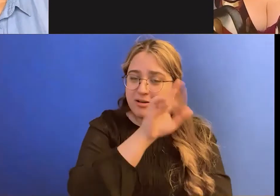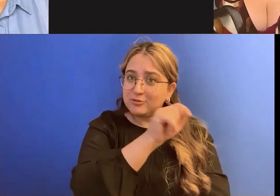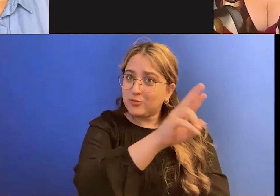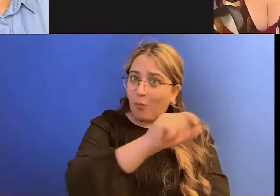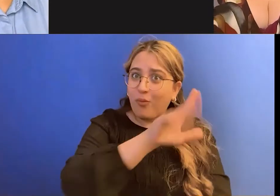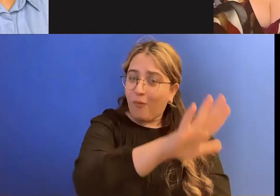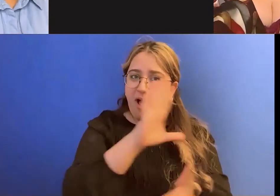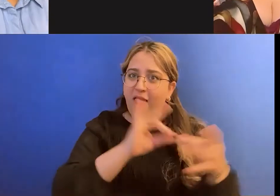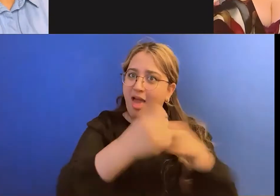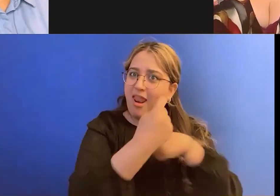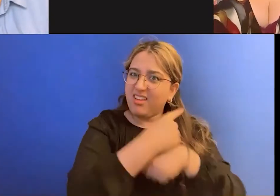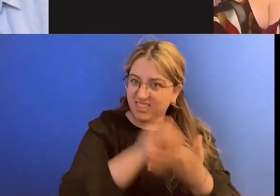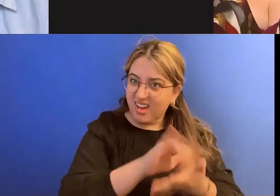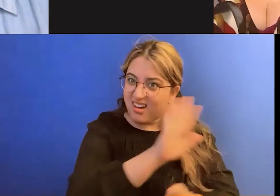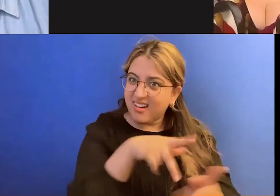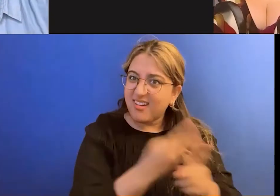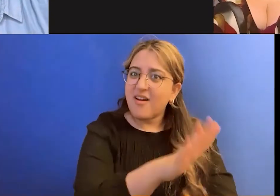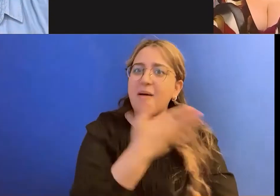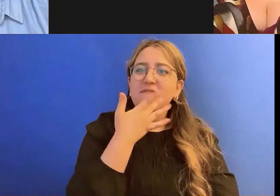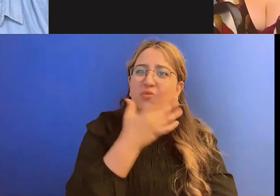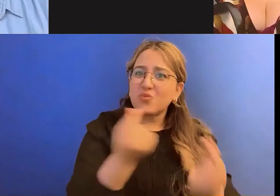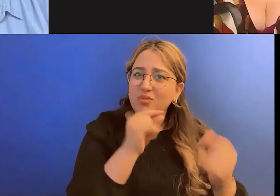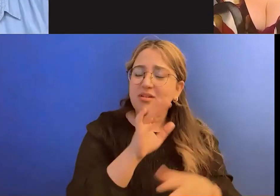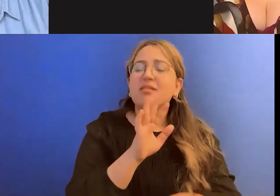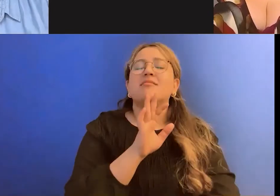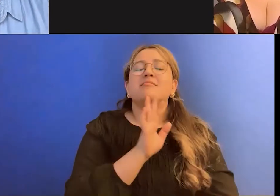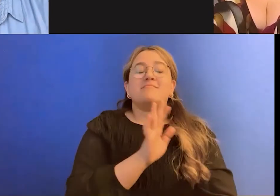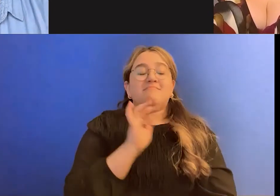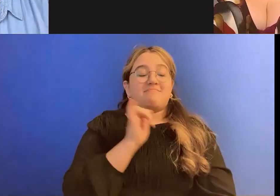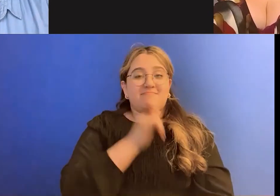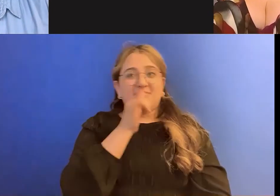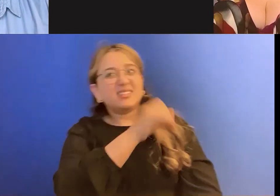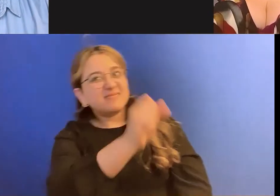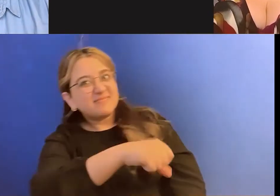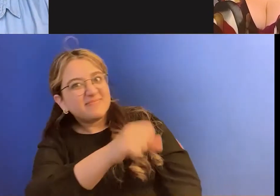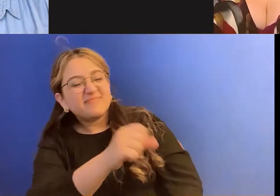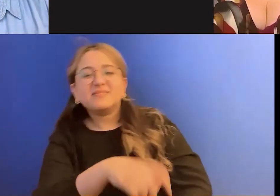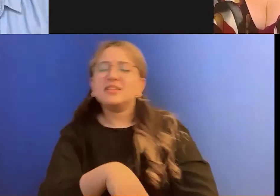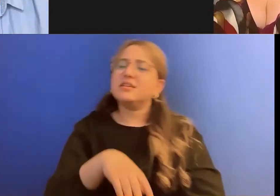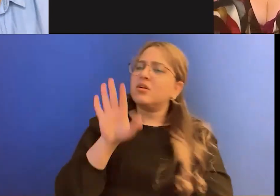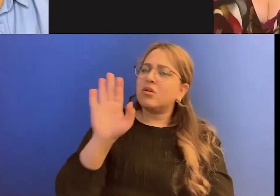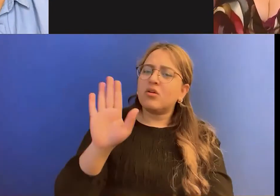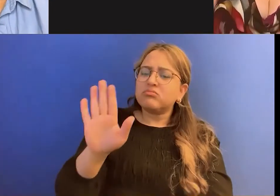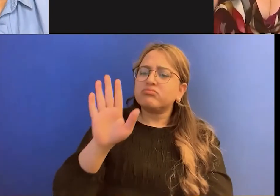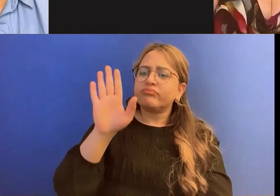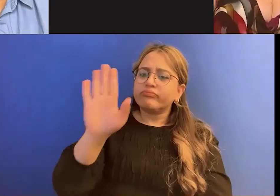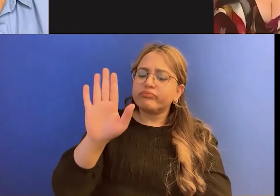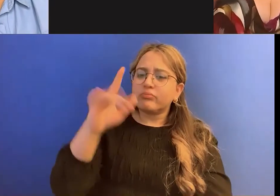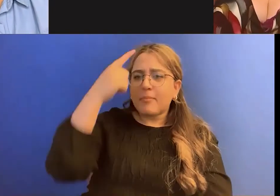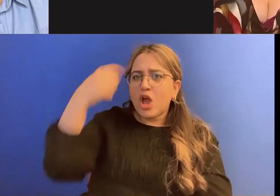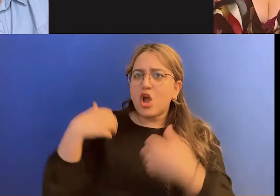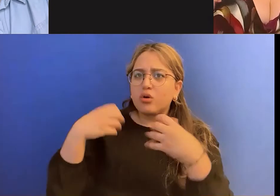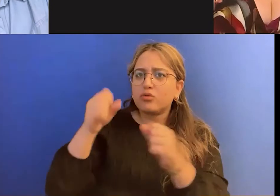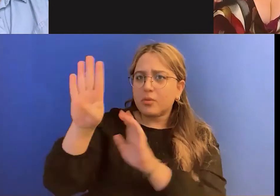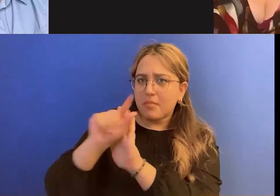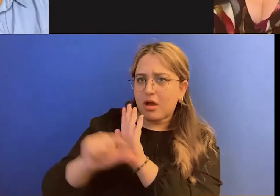as somebody who does have a background, professional background in mental health, what do you think, do you think the internet is good for fat people's mental